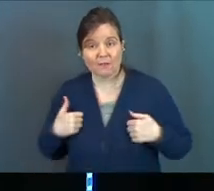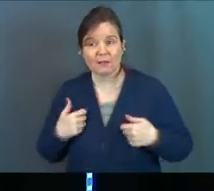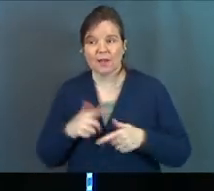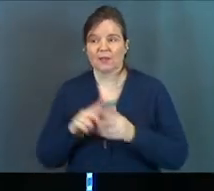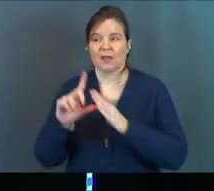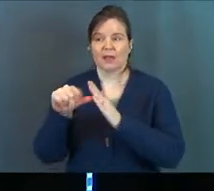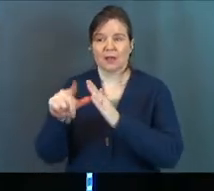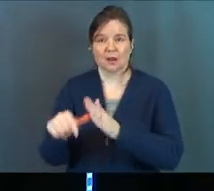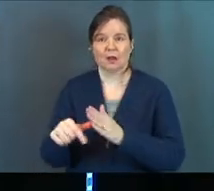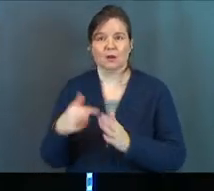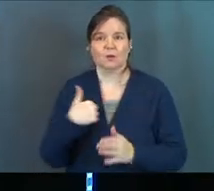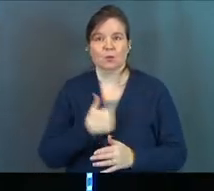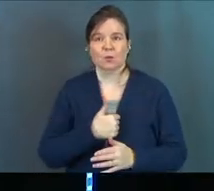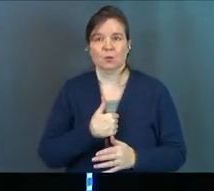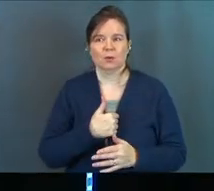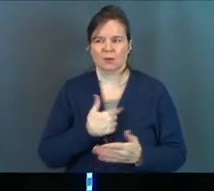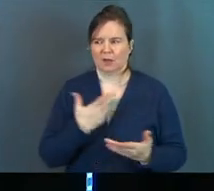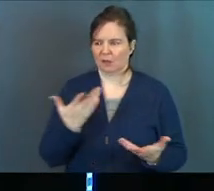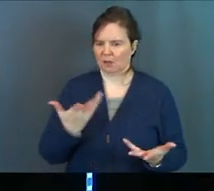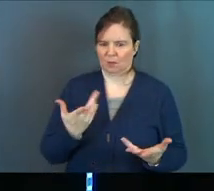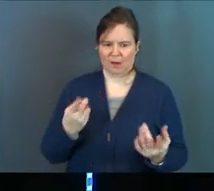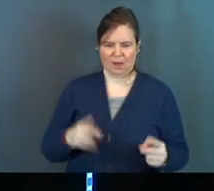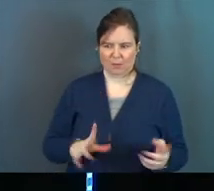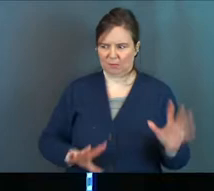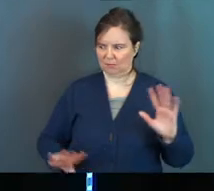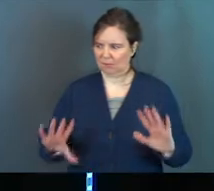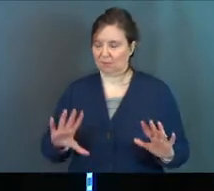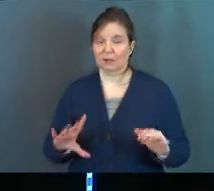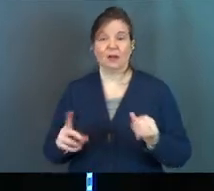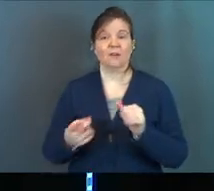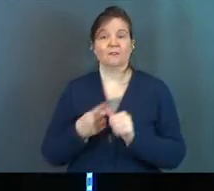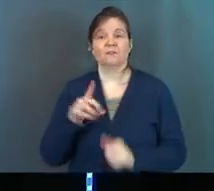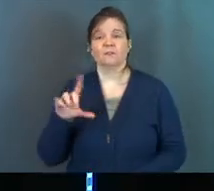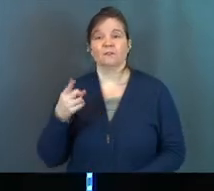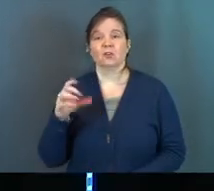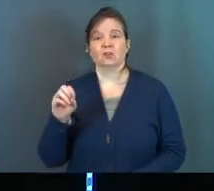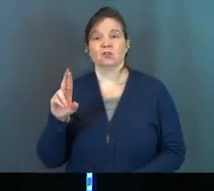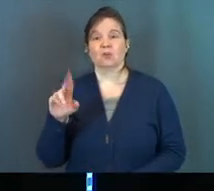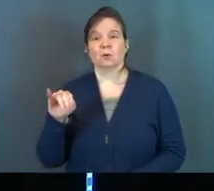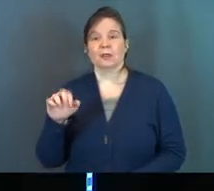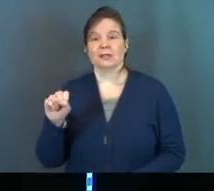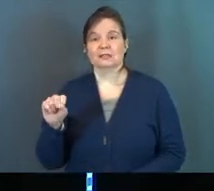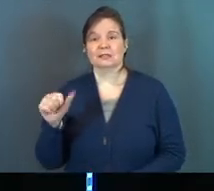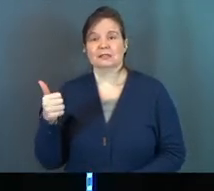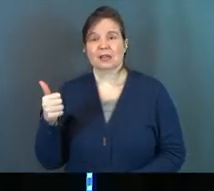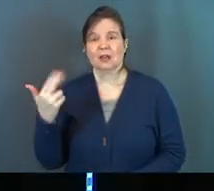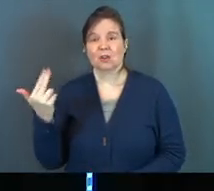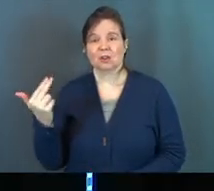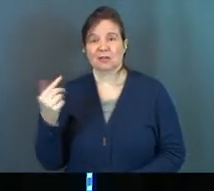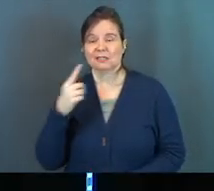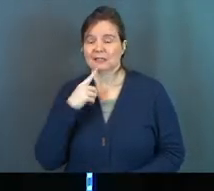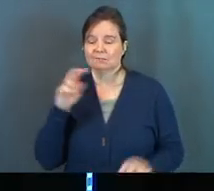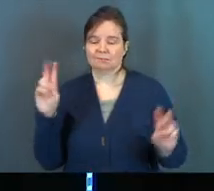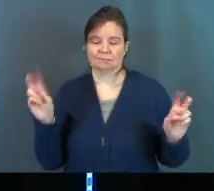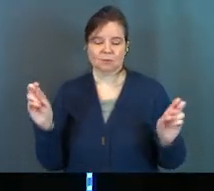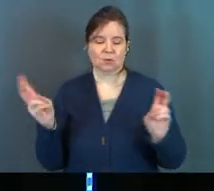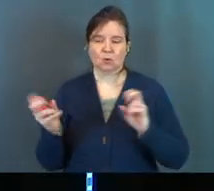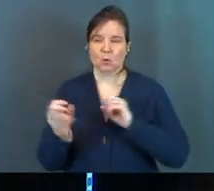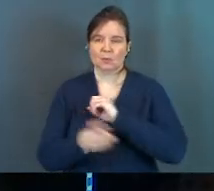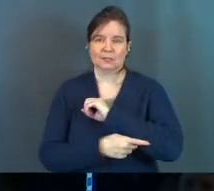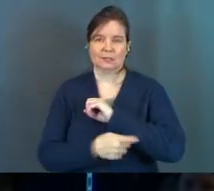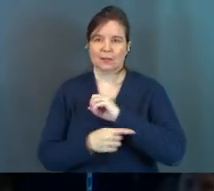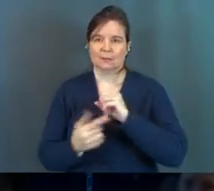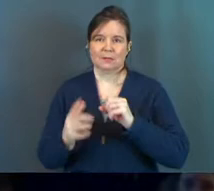And then later on, we wonder what in the world happened. First Corinthians 10, 13, it says, no temptation has